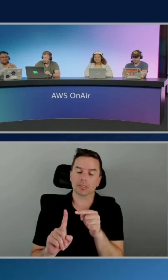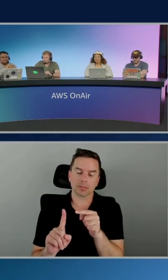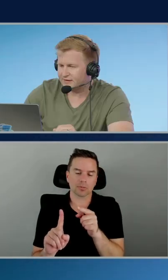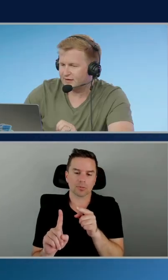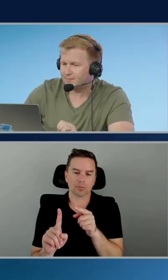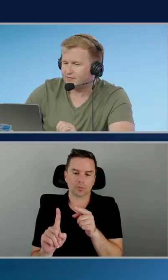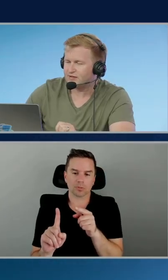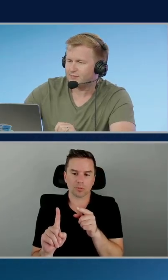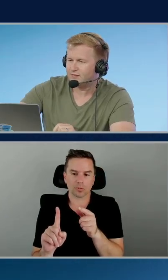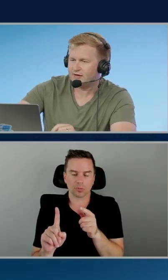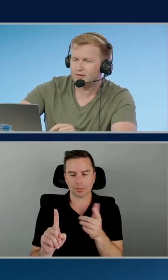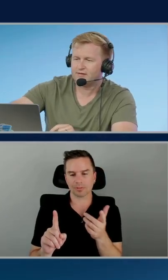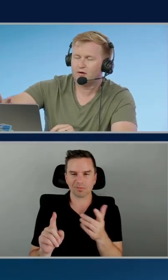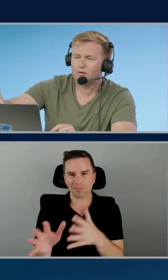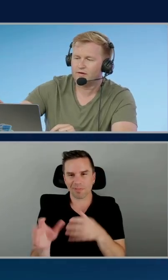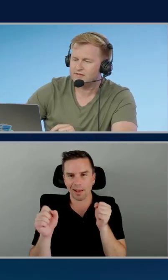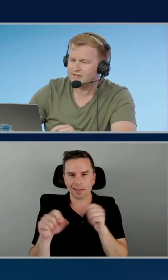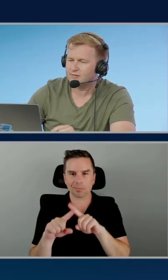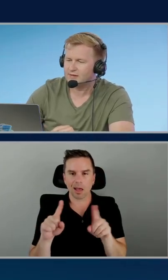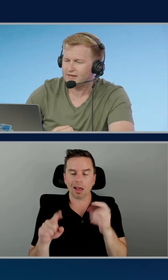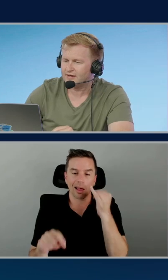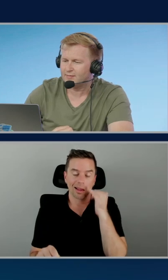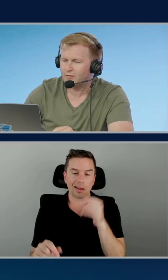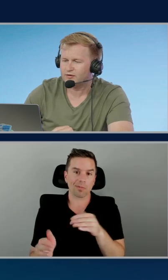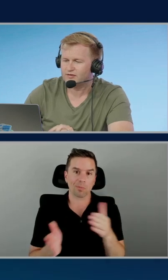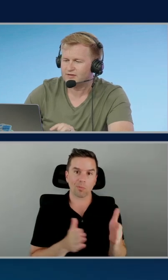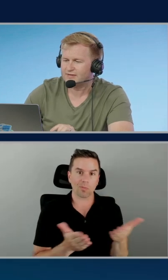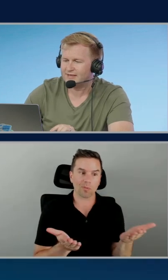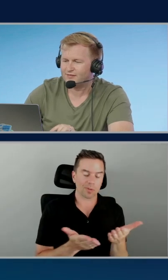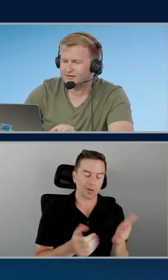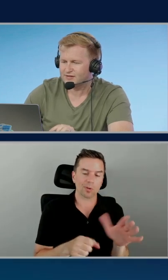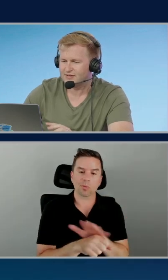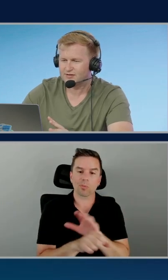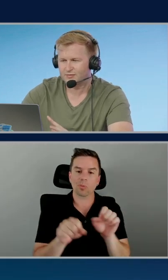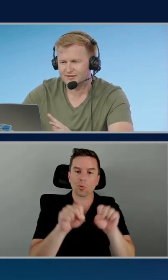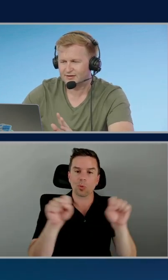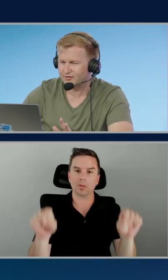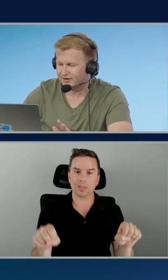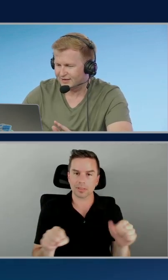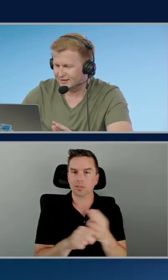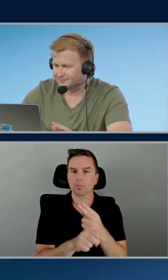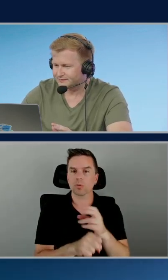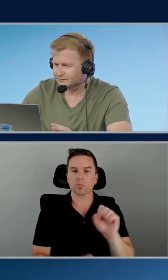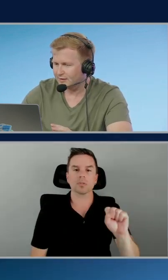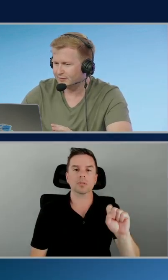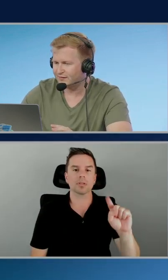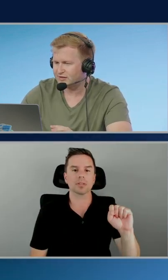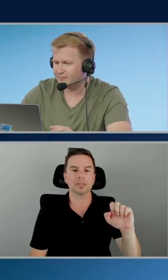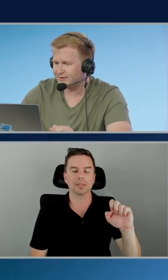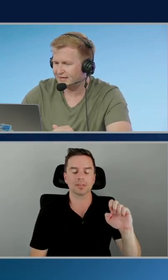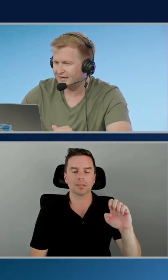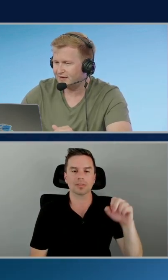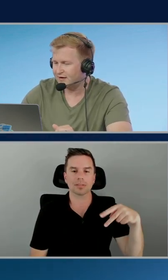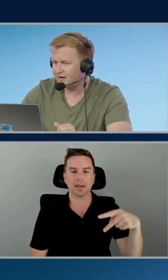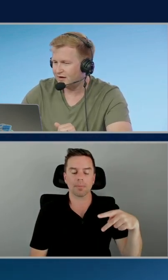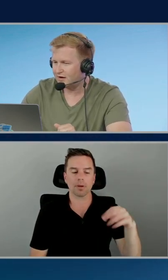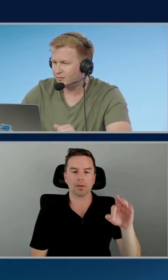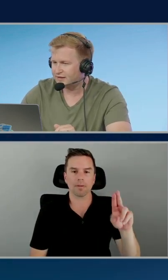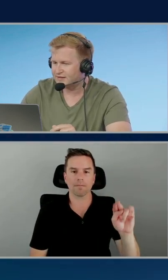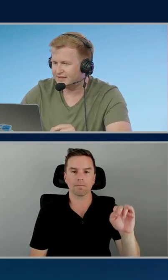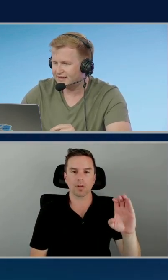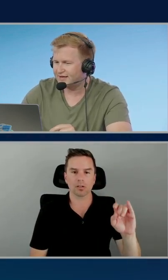quite fast. But if I jump over here with the whole system being orchestrated with step functions. So that's what we're seeing on the right here. But if I jump in here,